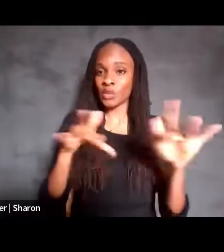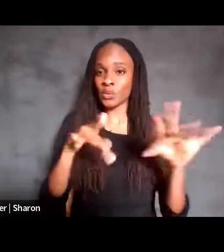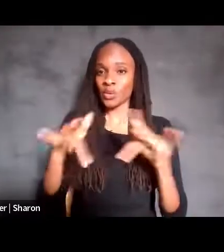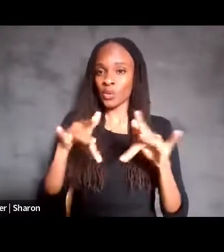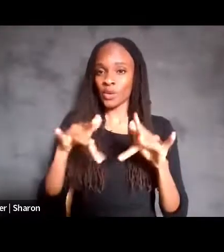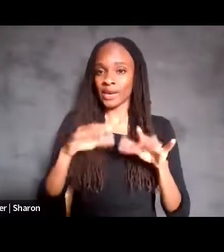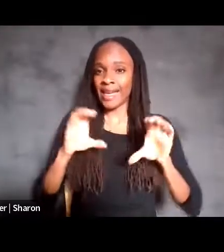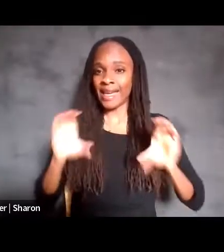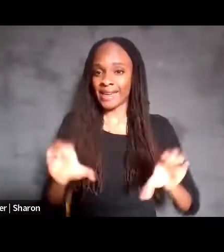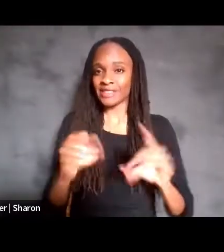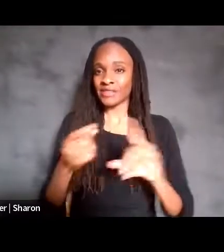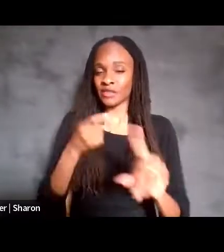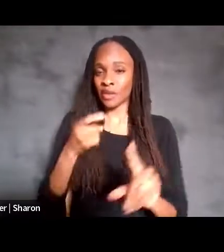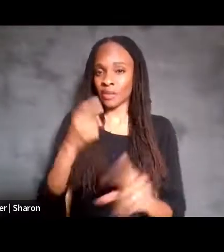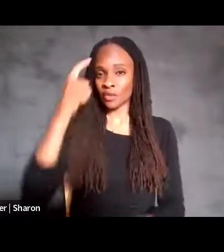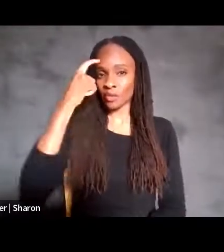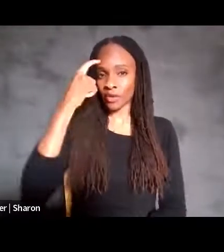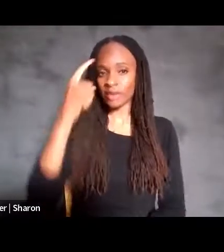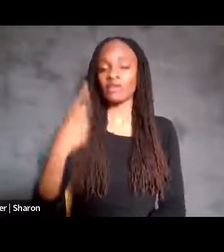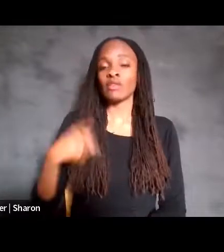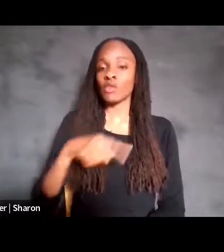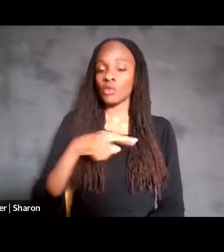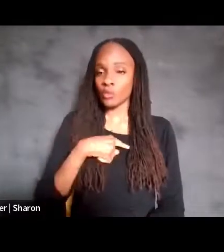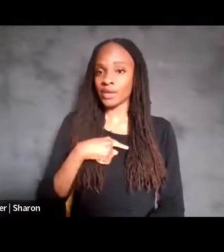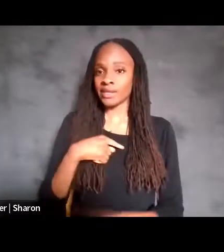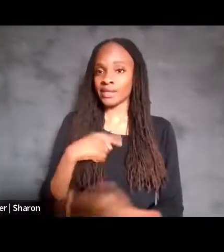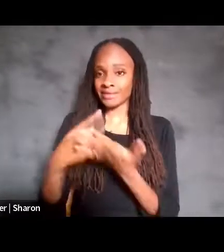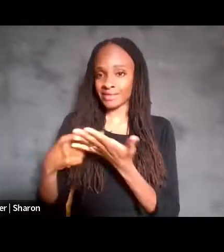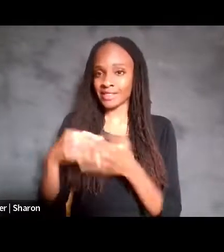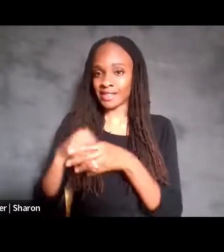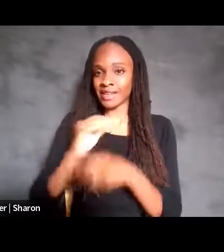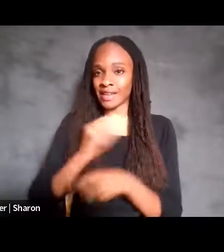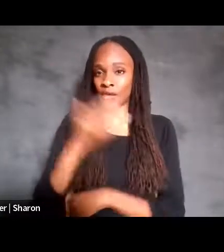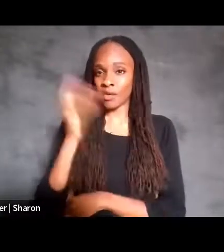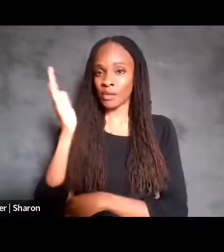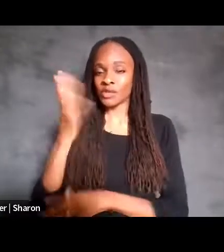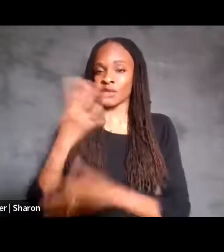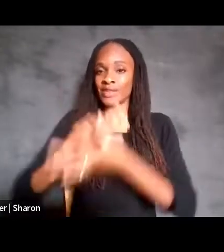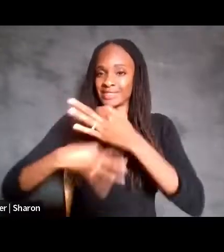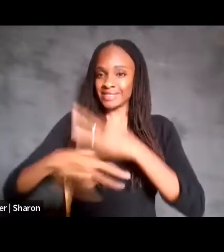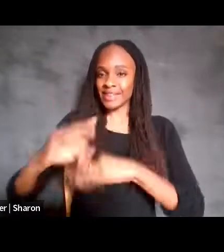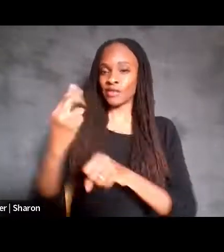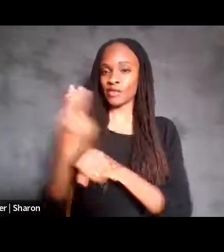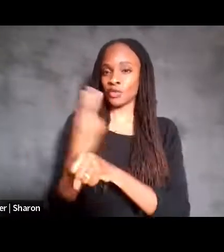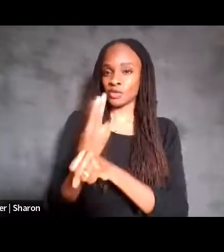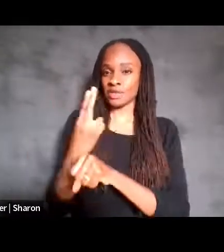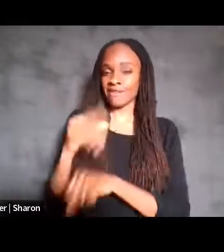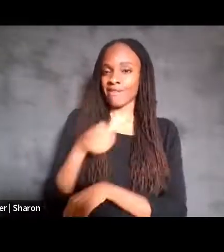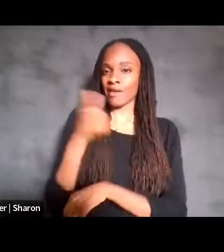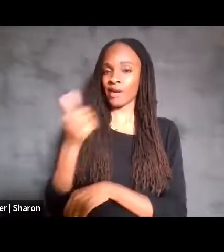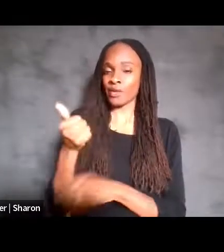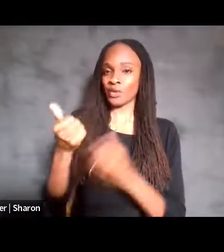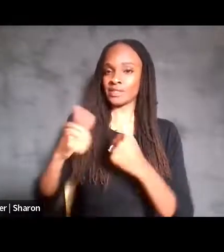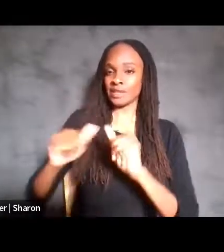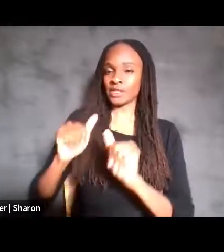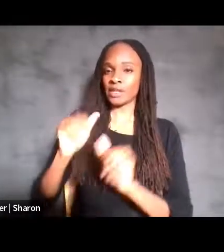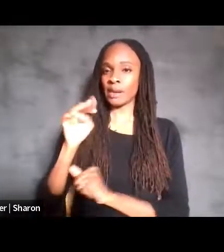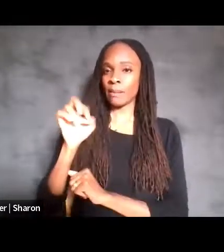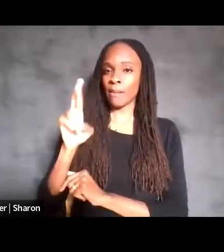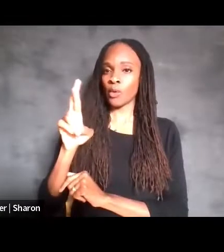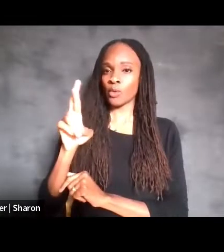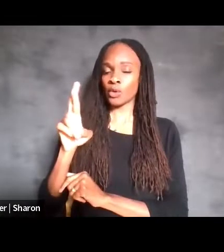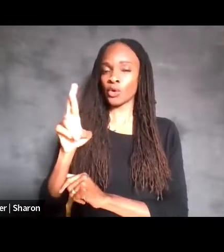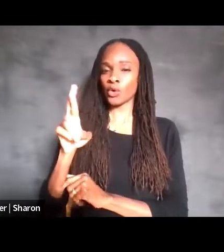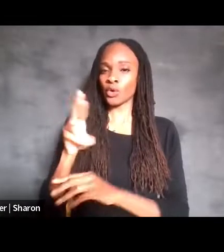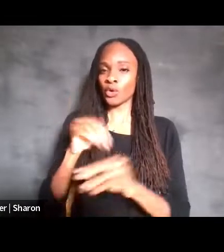we talked a little bit about in our presentation. Instead of using other attempted motor movements like even eye